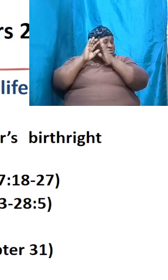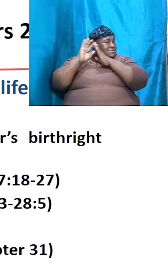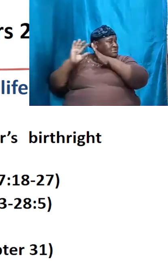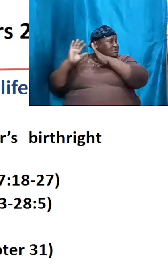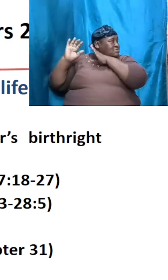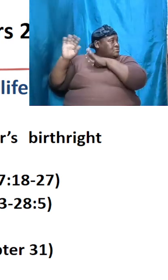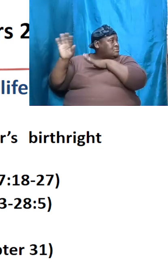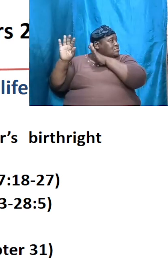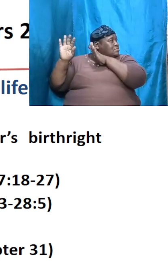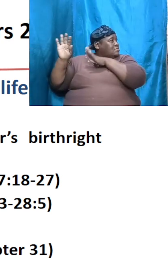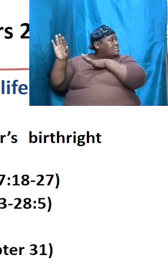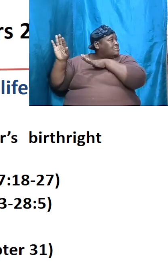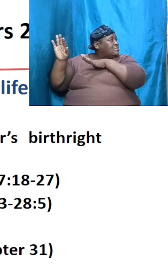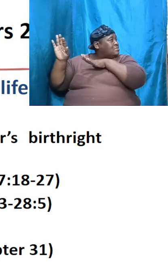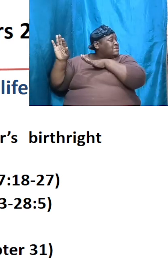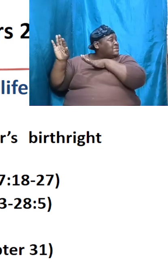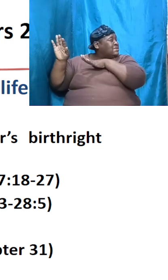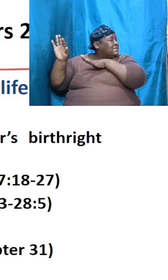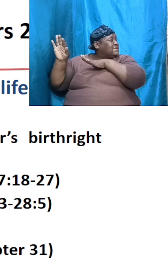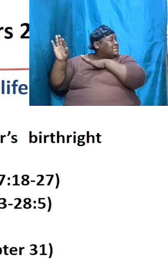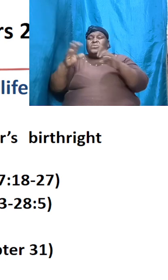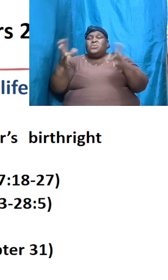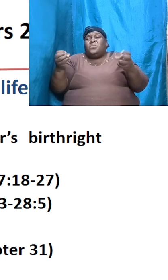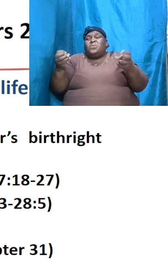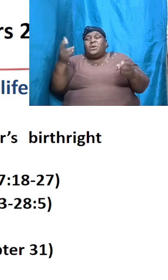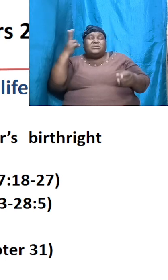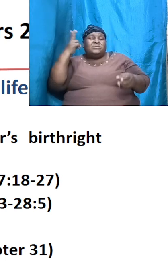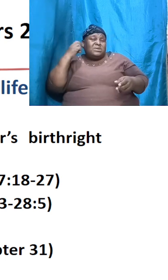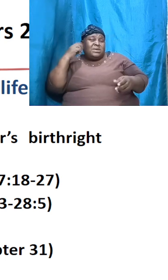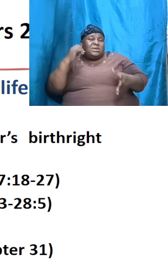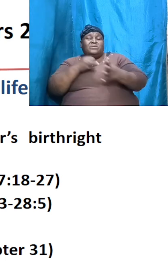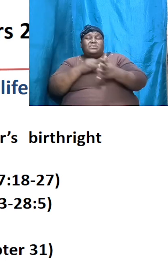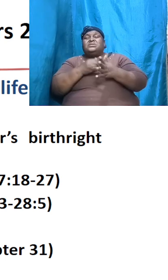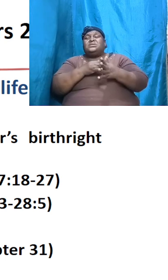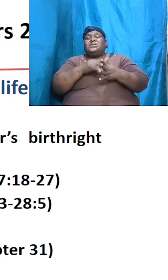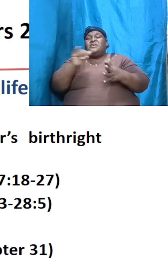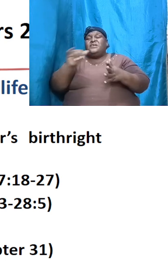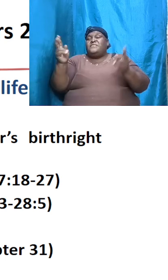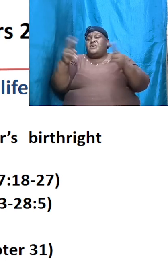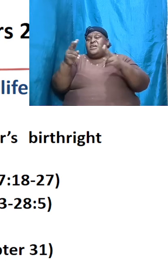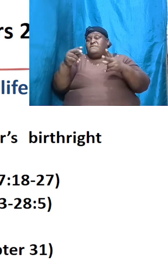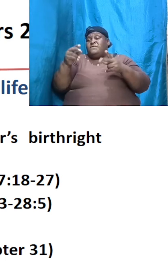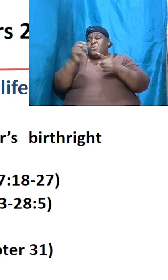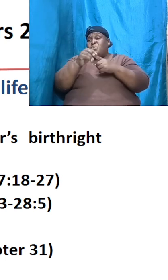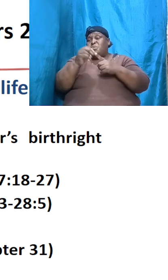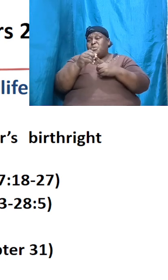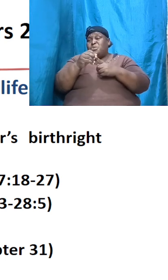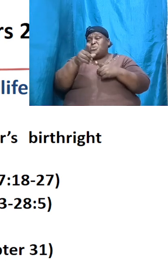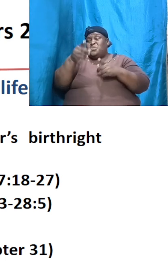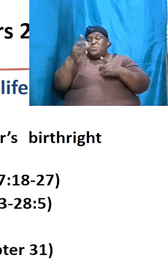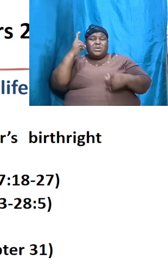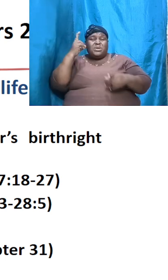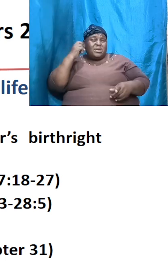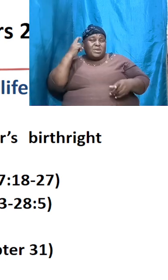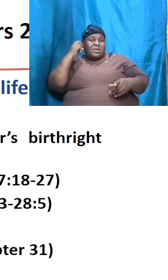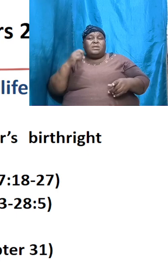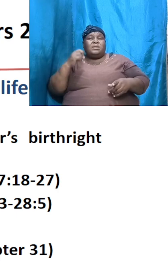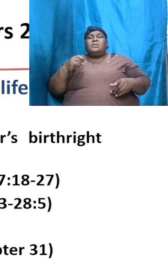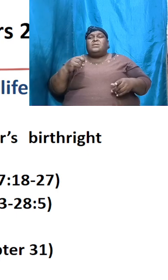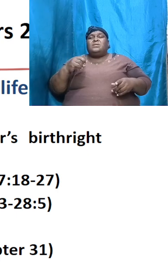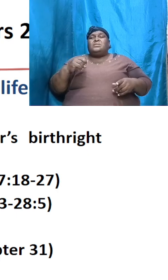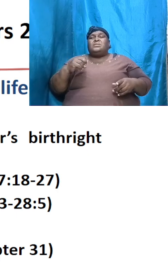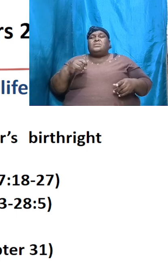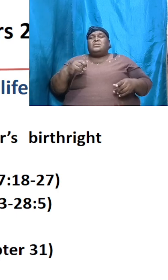because we don't want to hear it because why that very word that you might be hearing will rise up